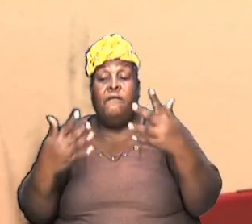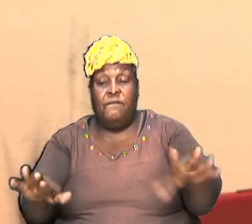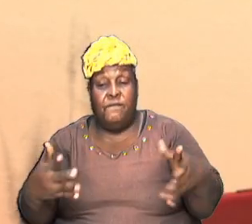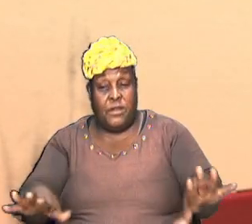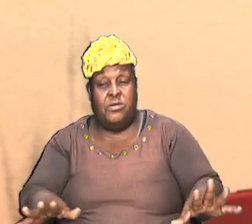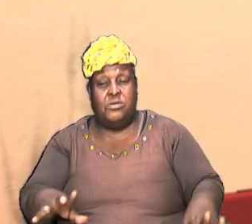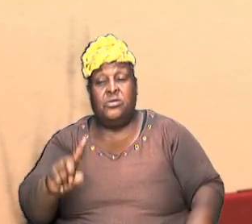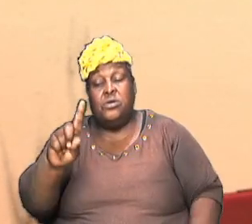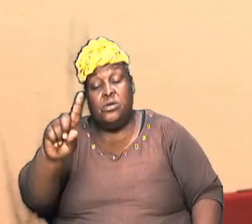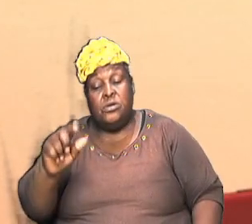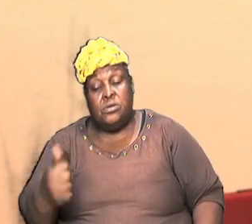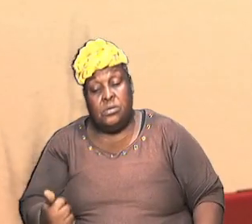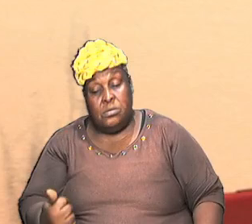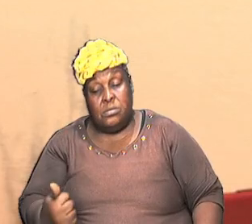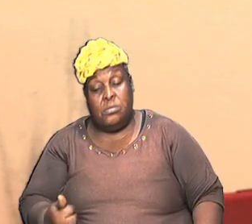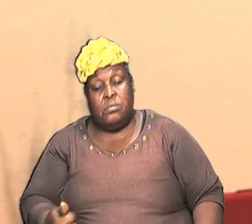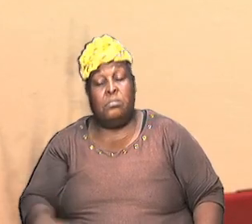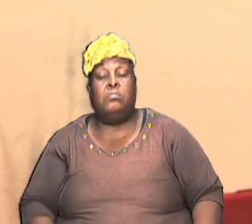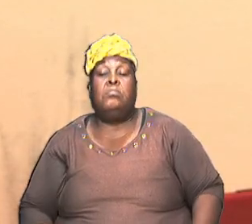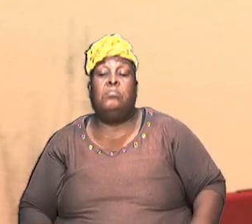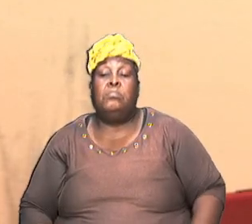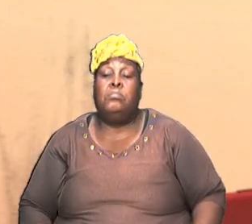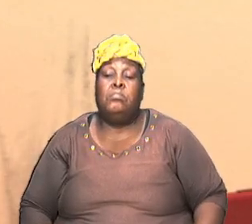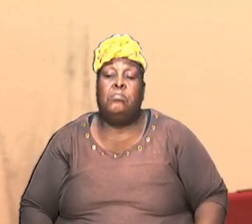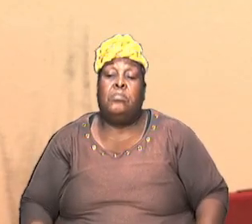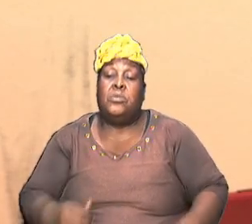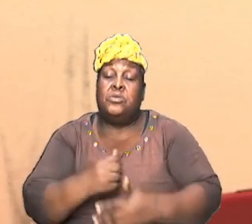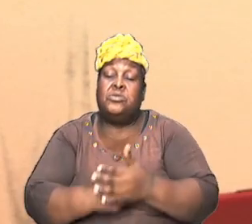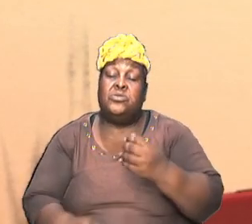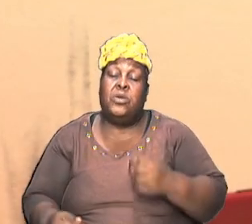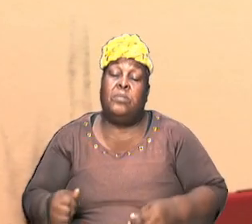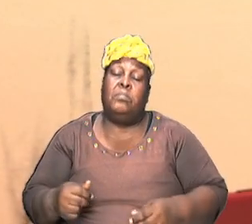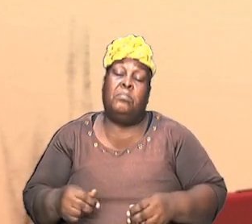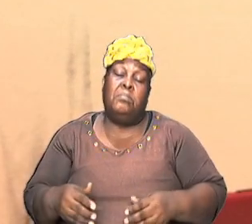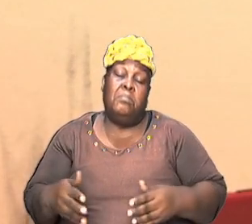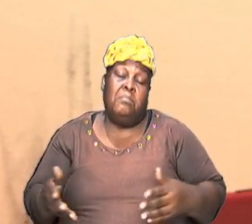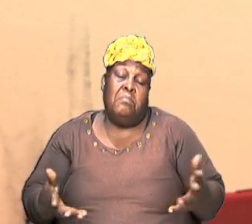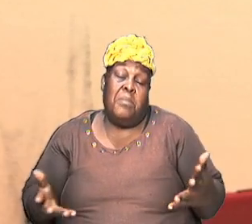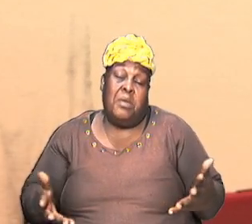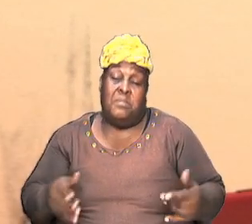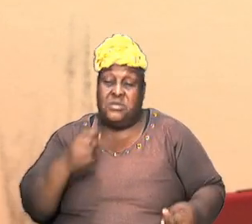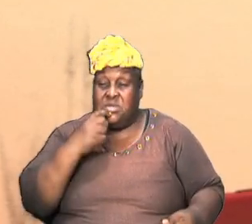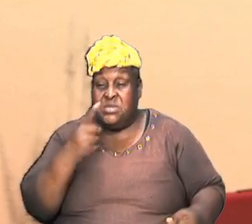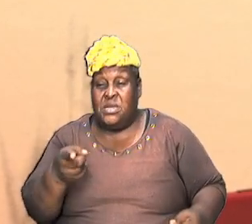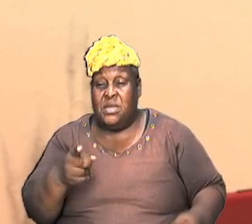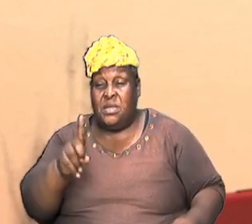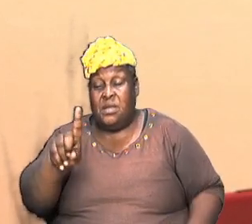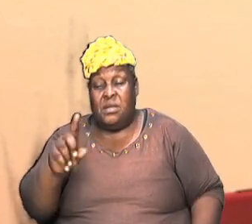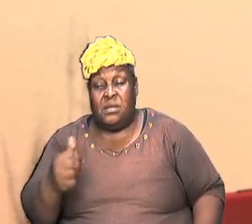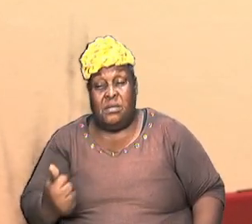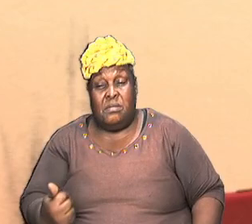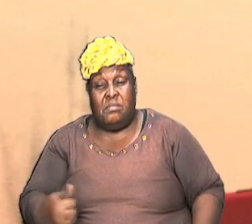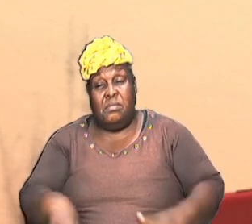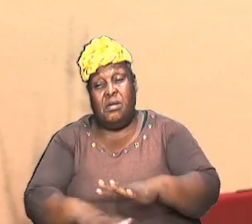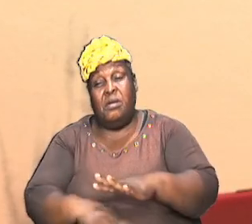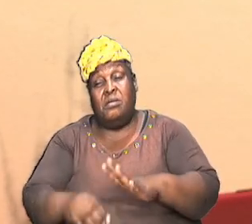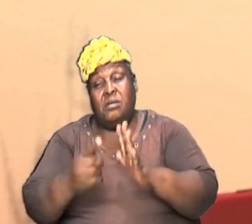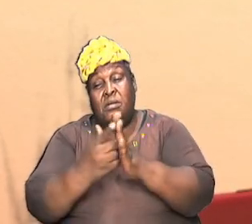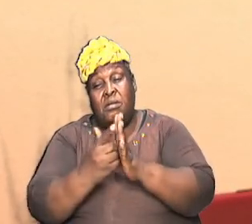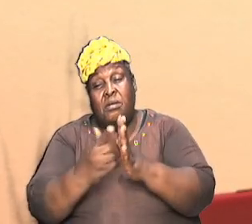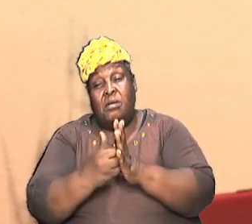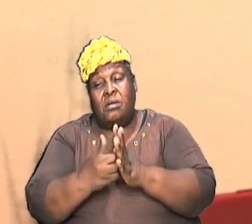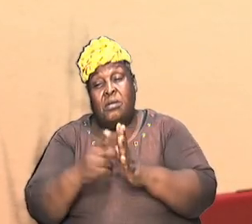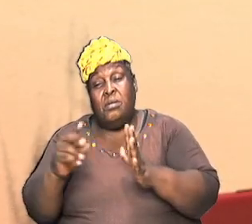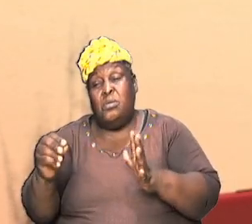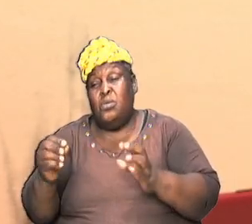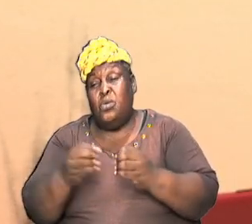after the law there is the high priest so some folks might be saying but you know the tithing came under the law we no longer under